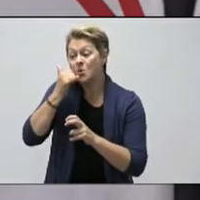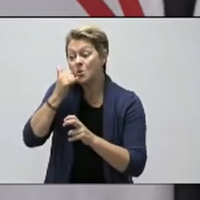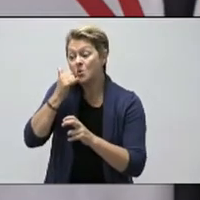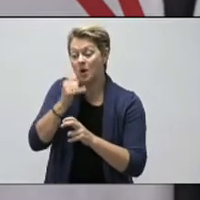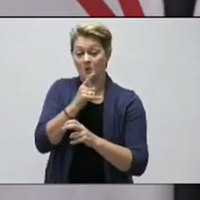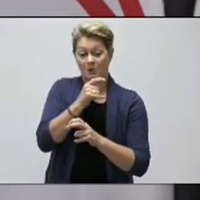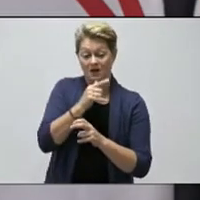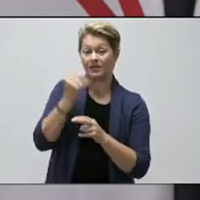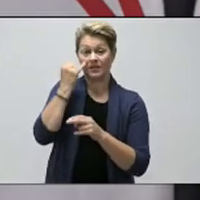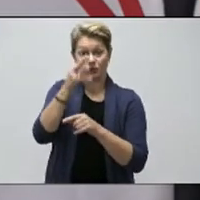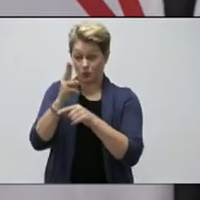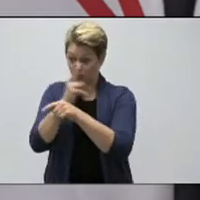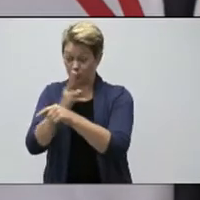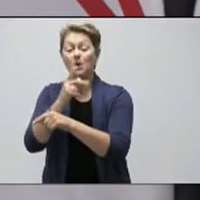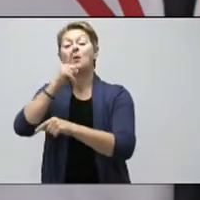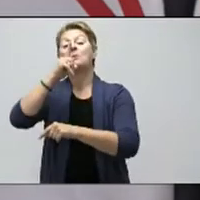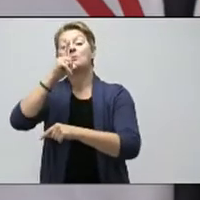it.